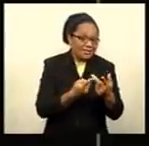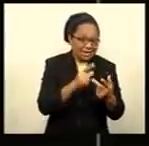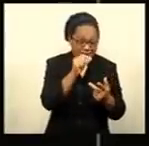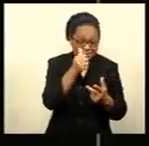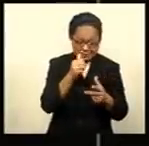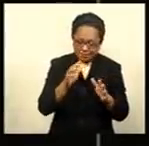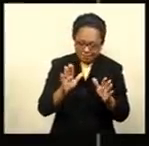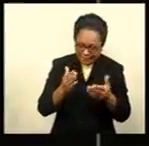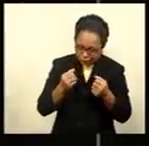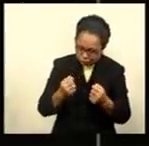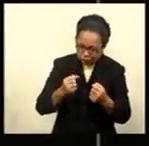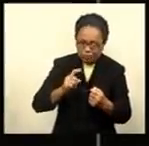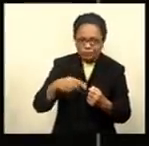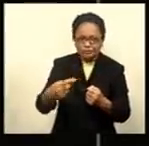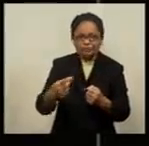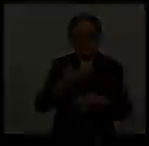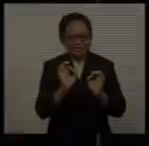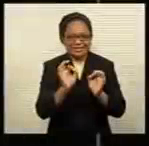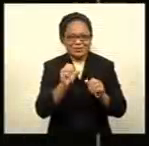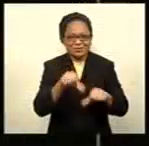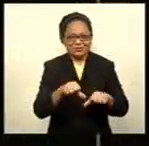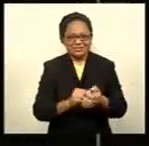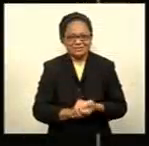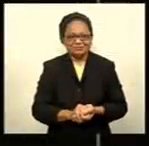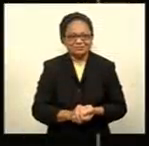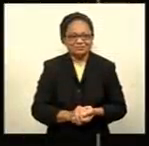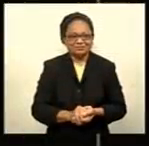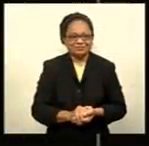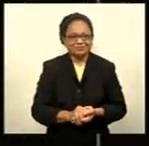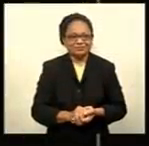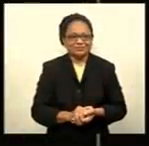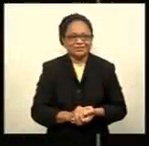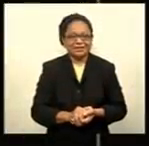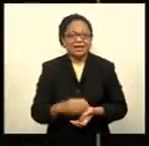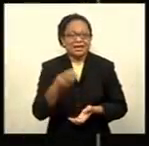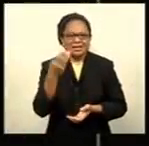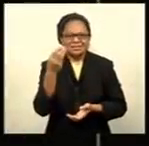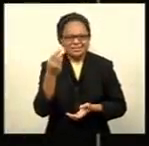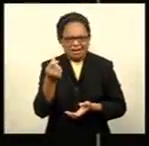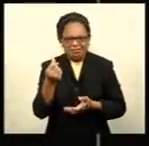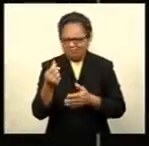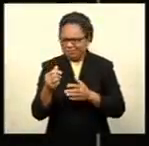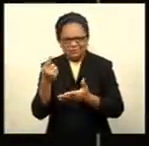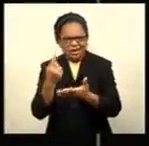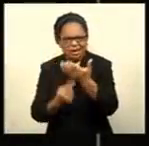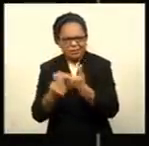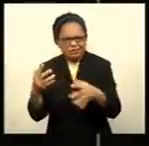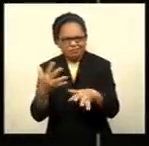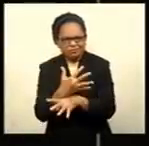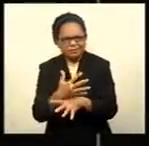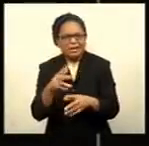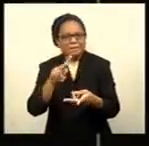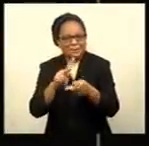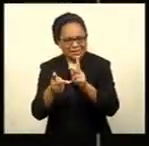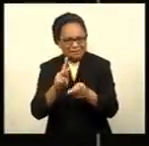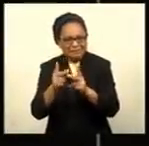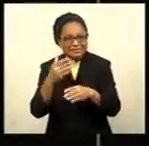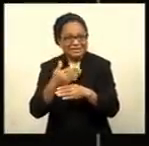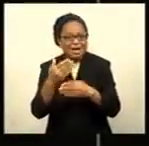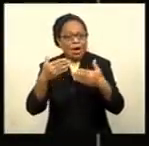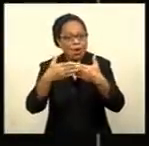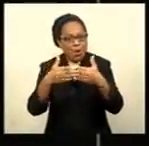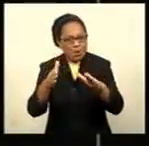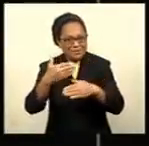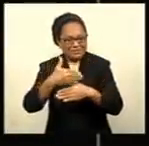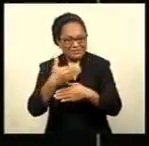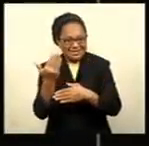on day three at Headingley. There were some dramas in the opening day of the Paralympic Games track and